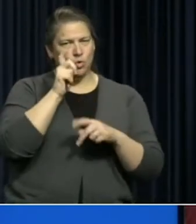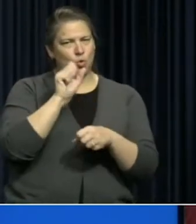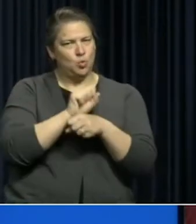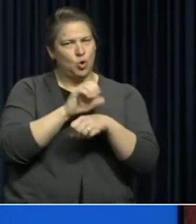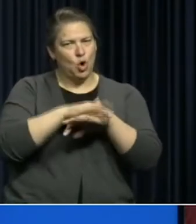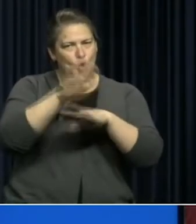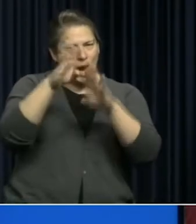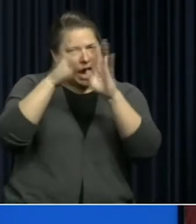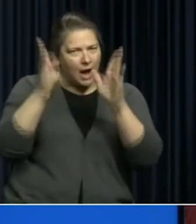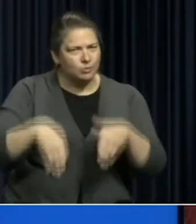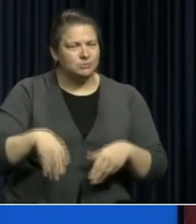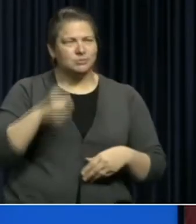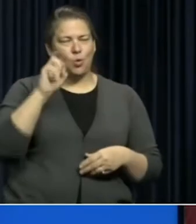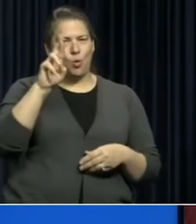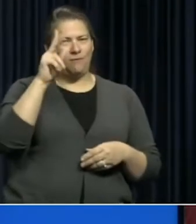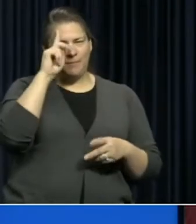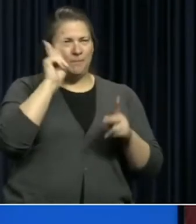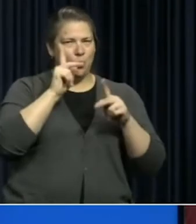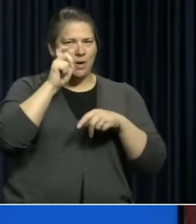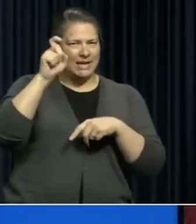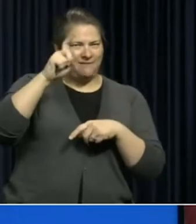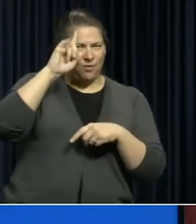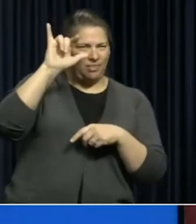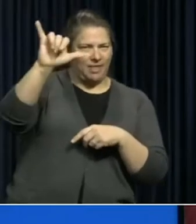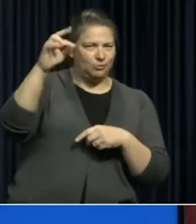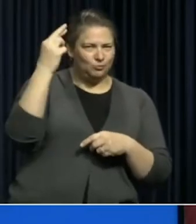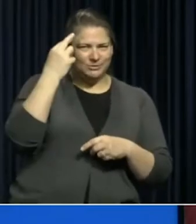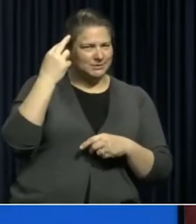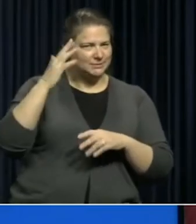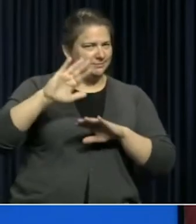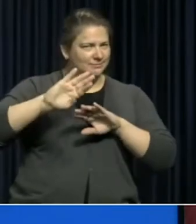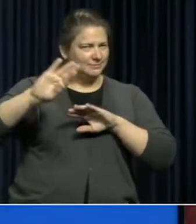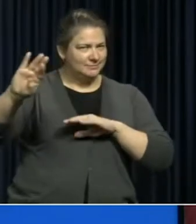to work on your house or for other people who need them for those purposes.